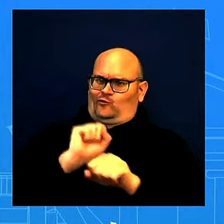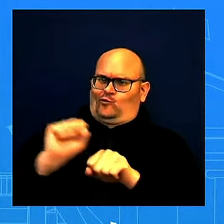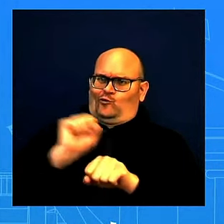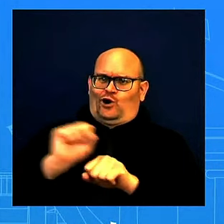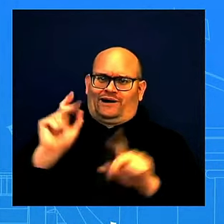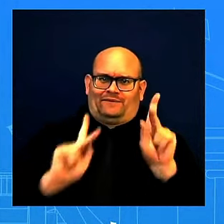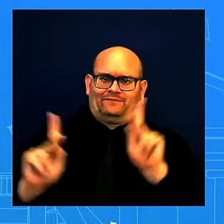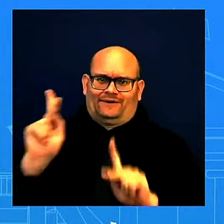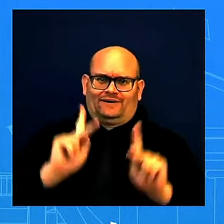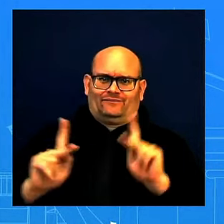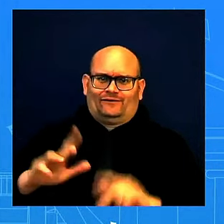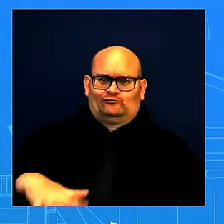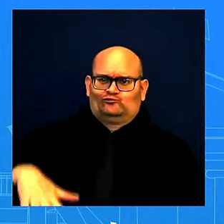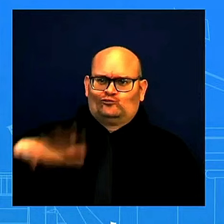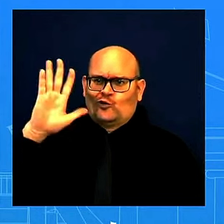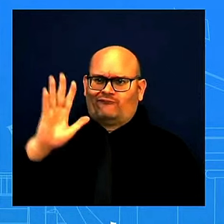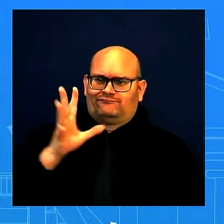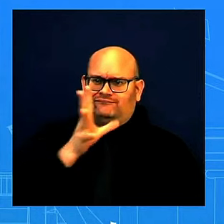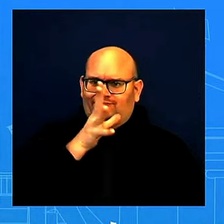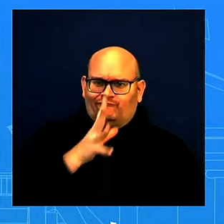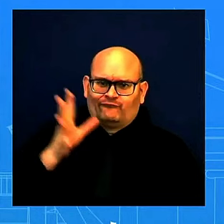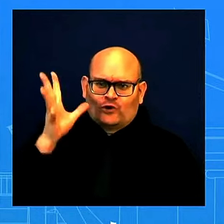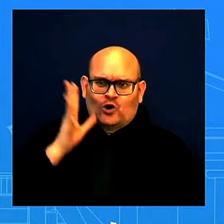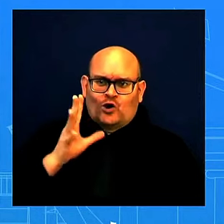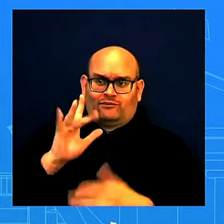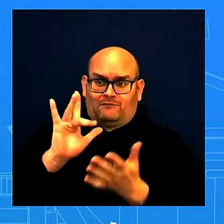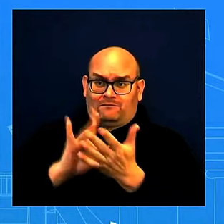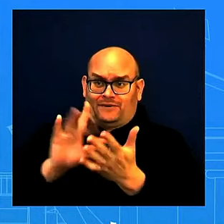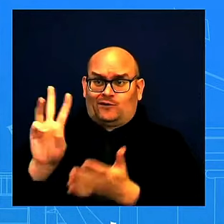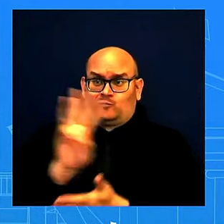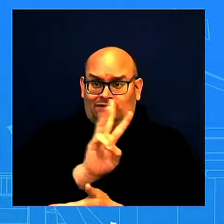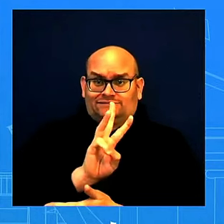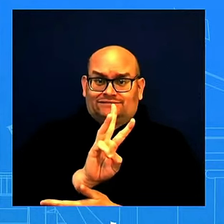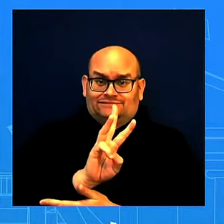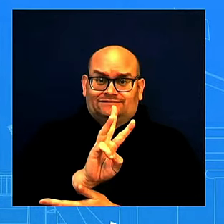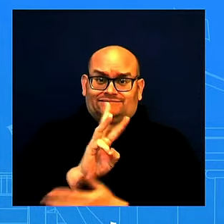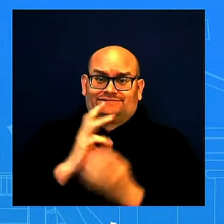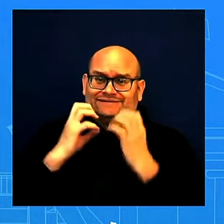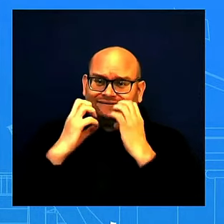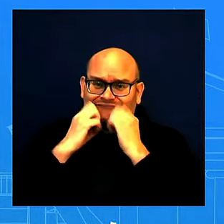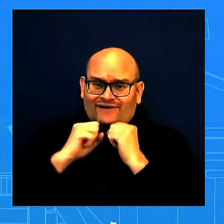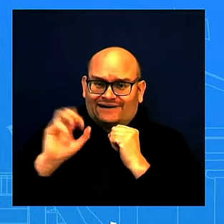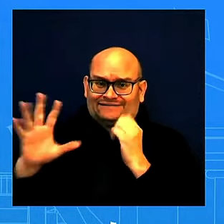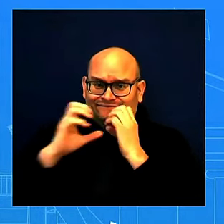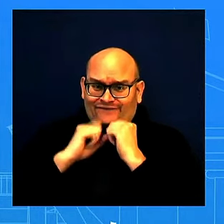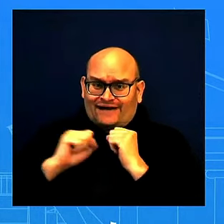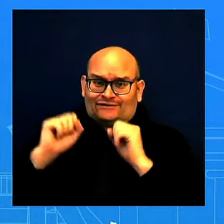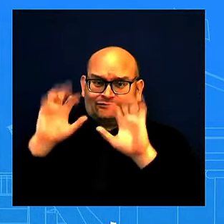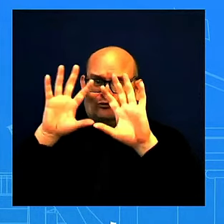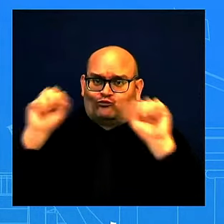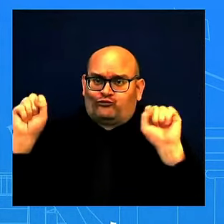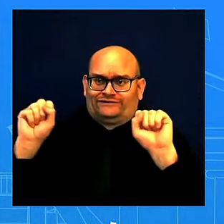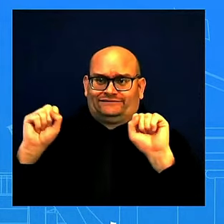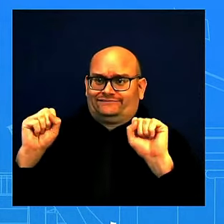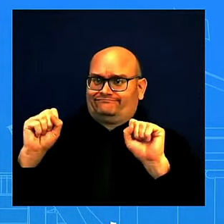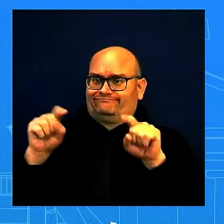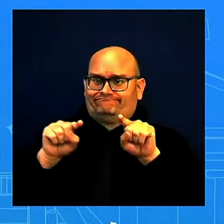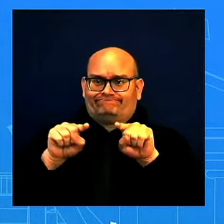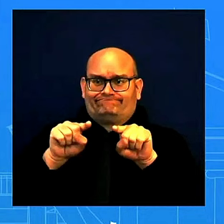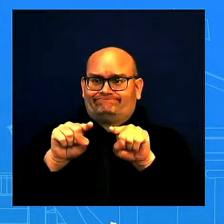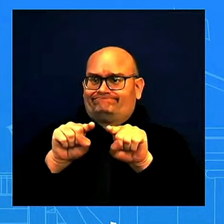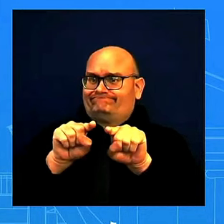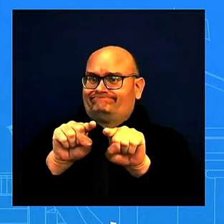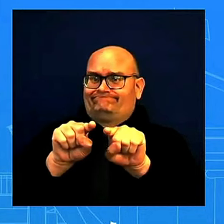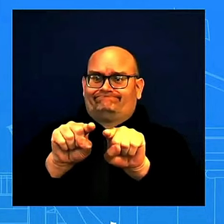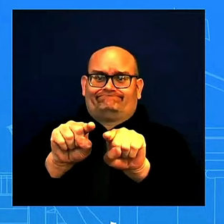Midwest, and so his values is something that the President has always been impressed by. They have worked together